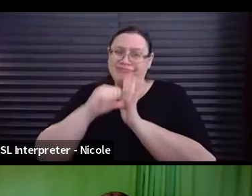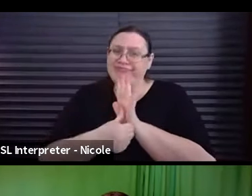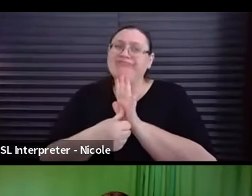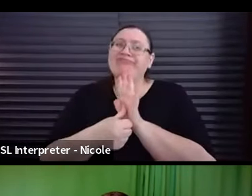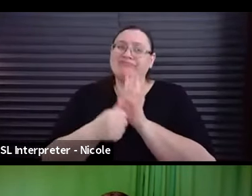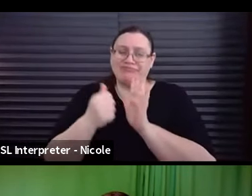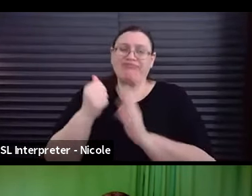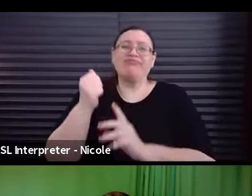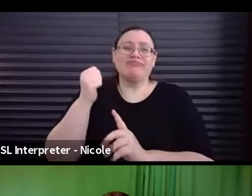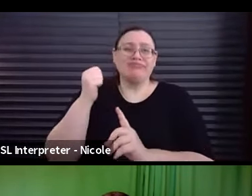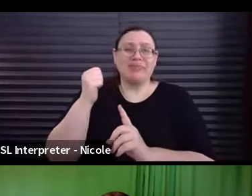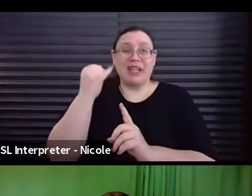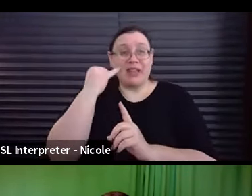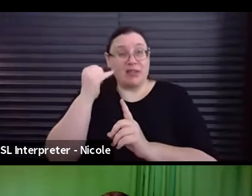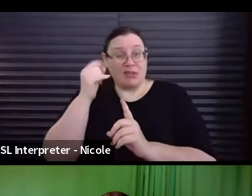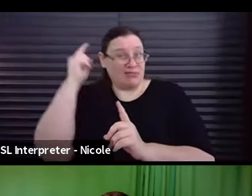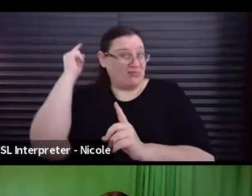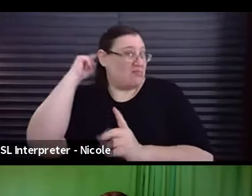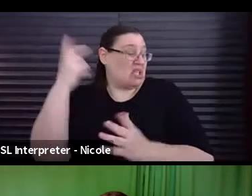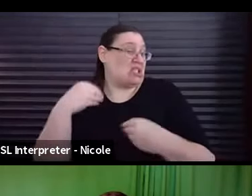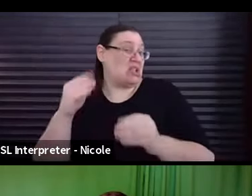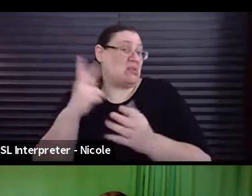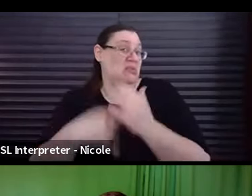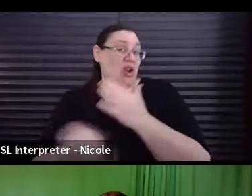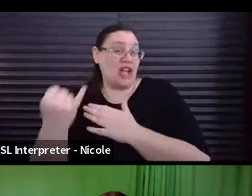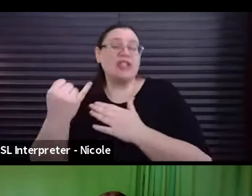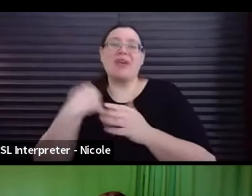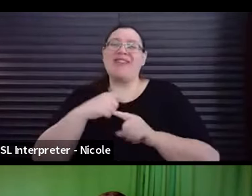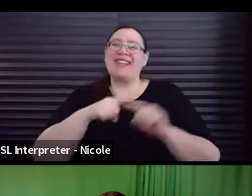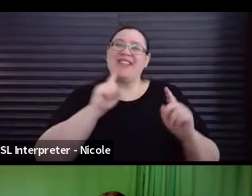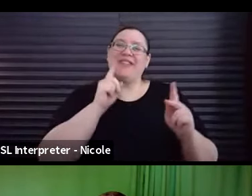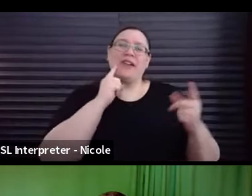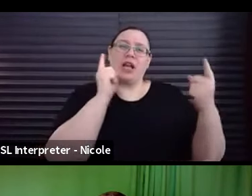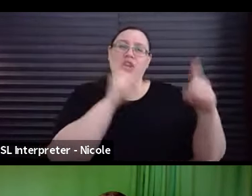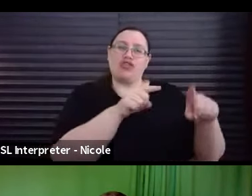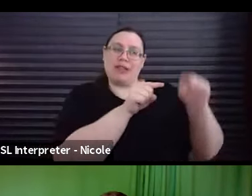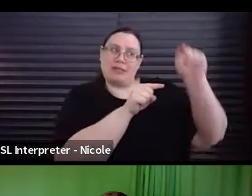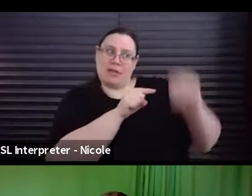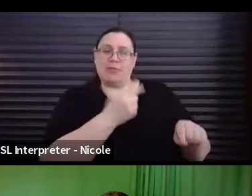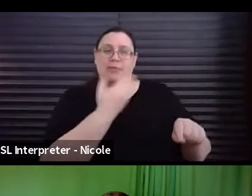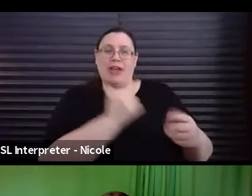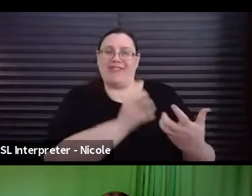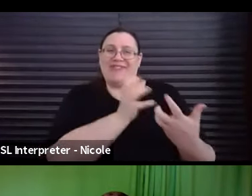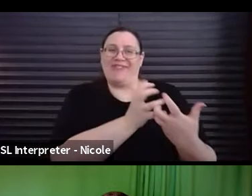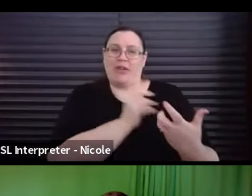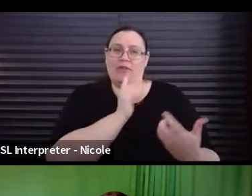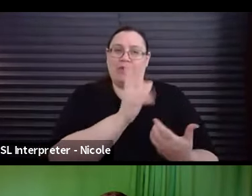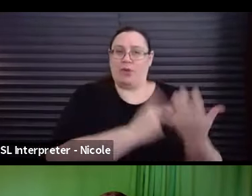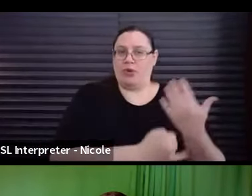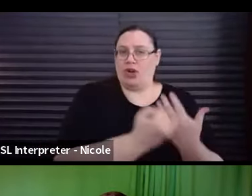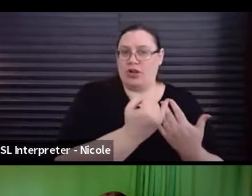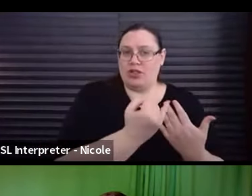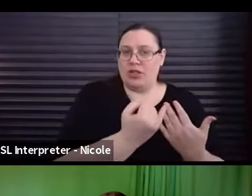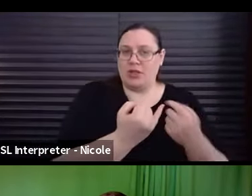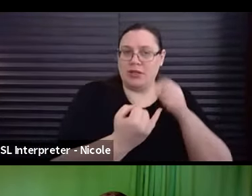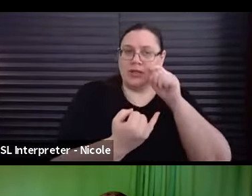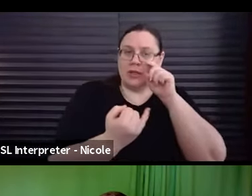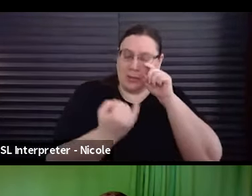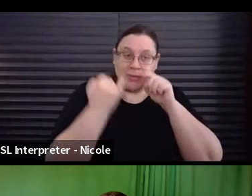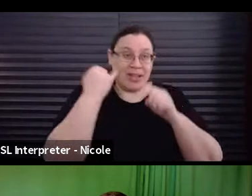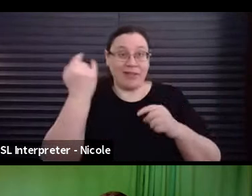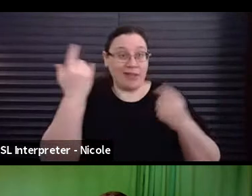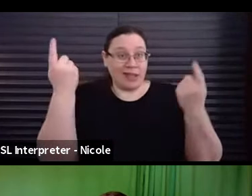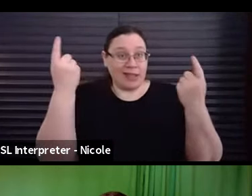think you want to sell your project, we do have a different agreement that's going to make a lot more sense for your project, but you know, if things happen and things